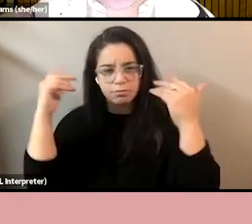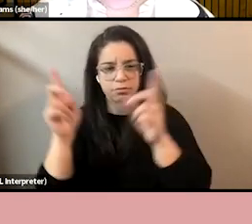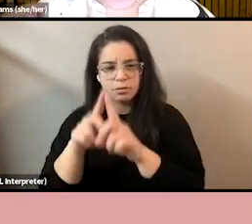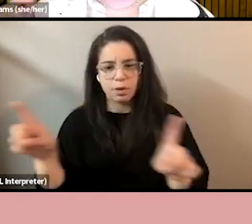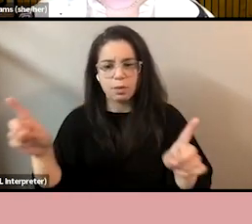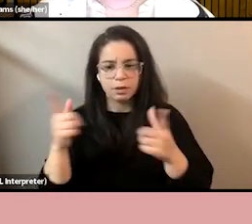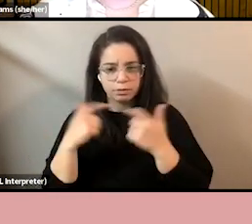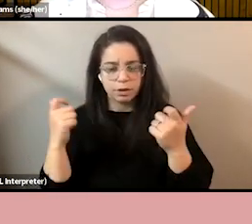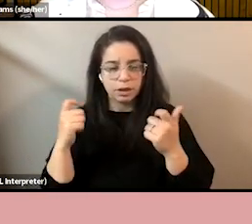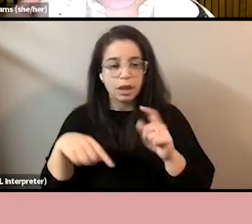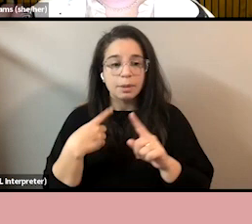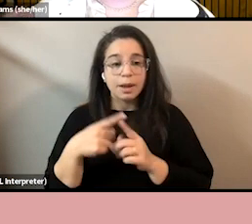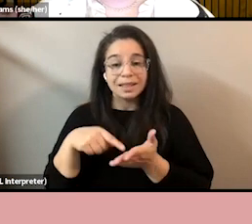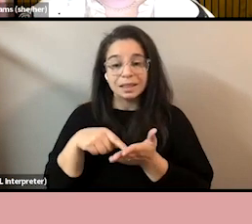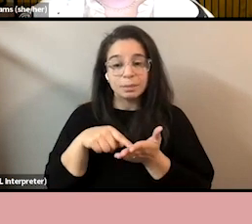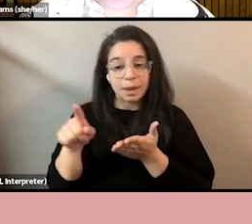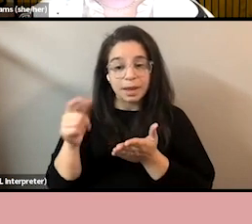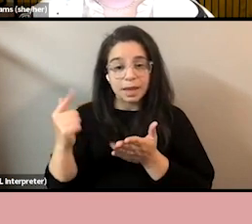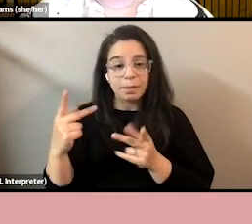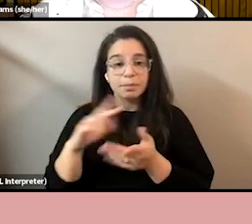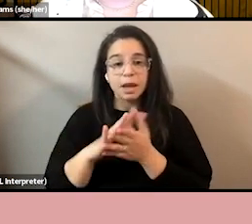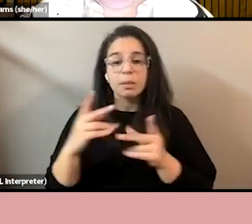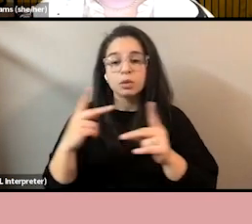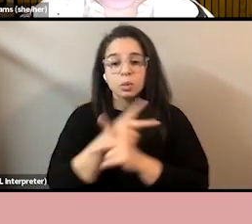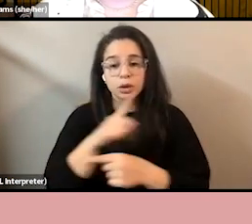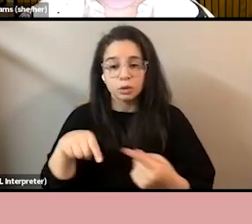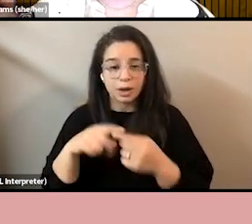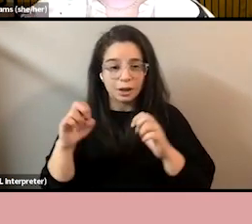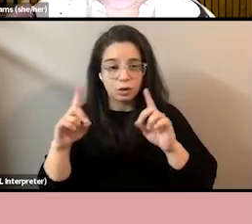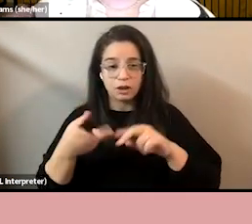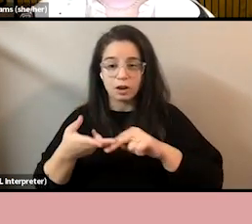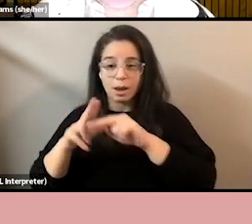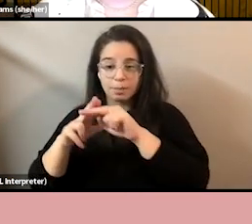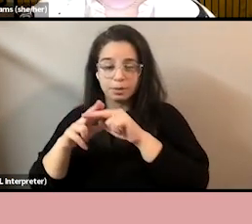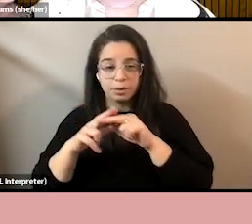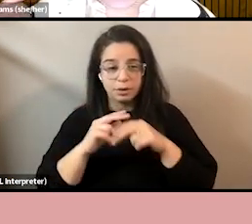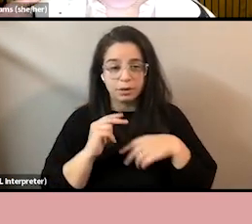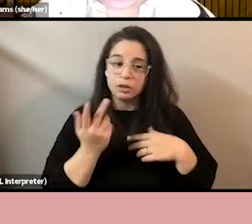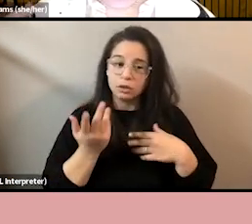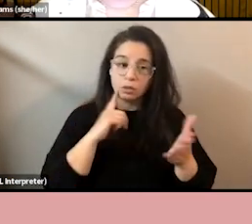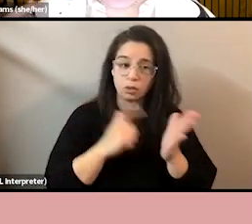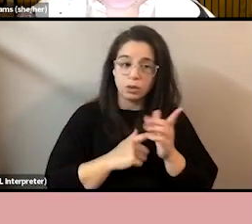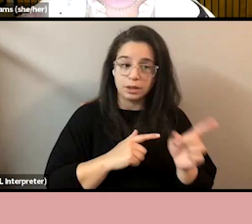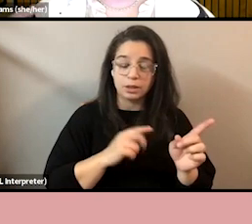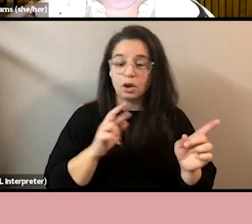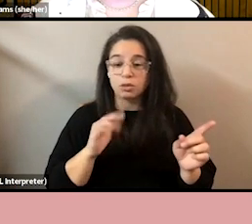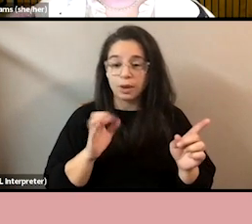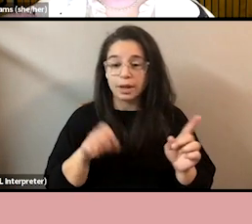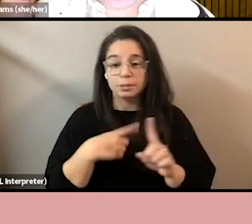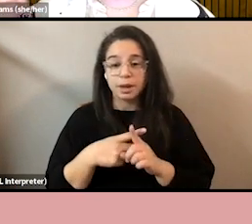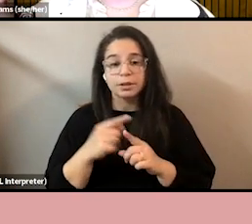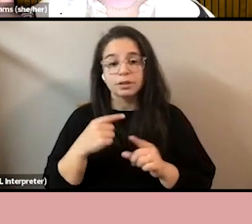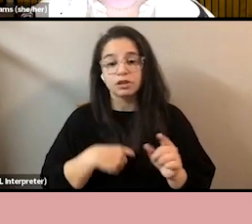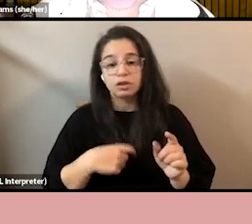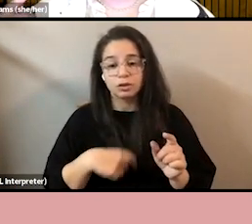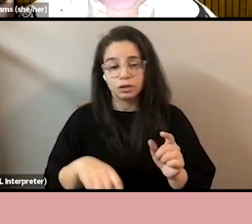pay gap actually widens as black women become better educated. And as we can see here, the race and gender pay gap for women